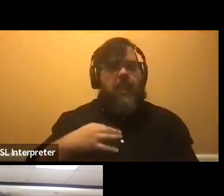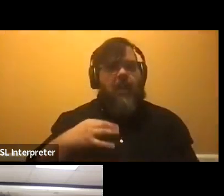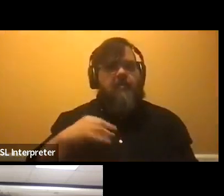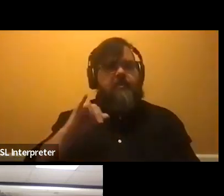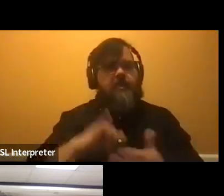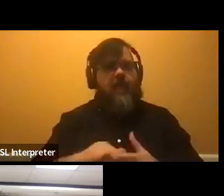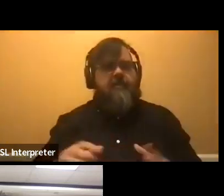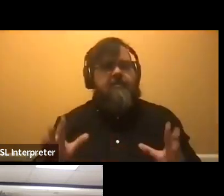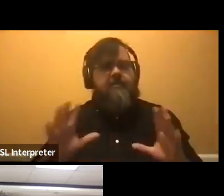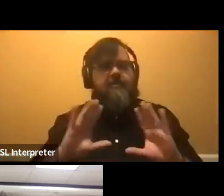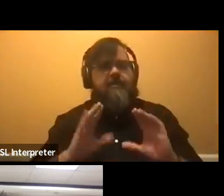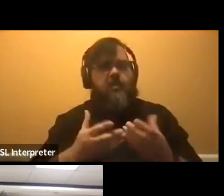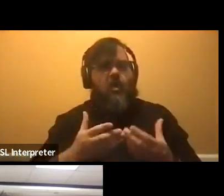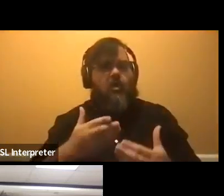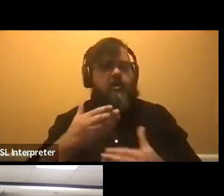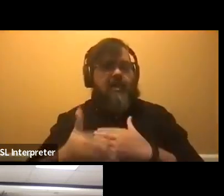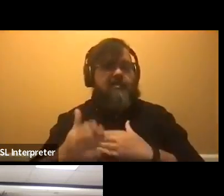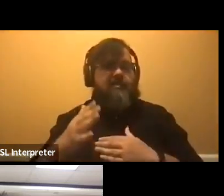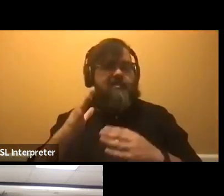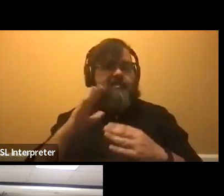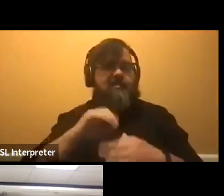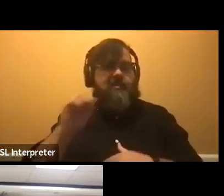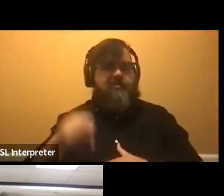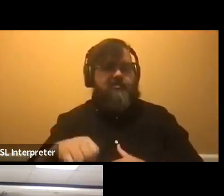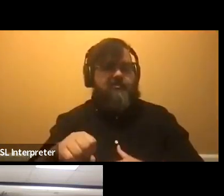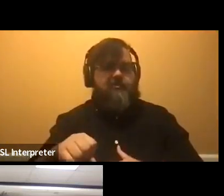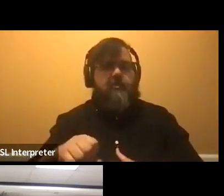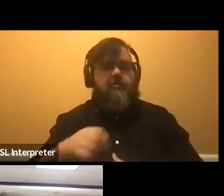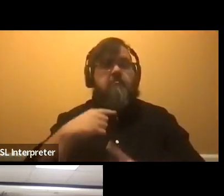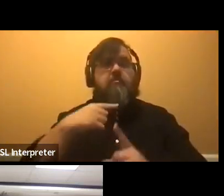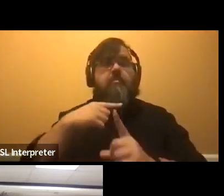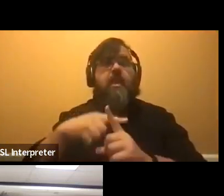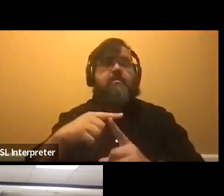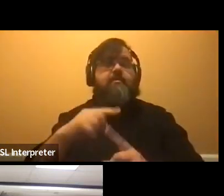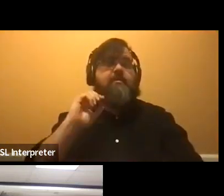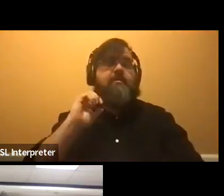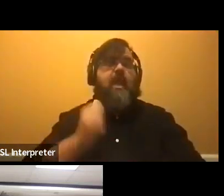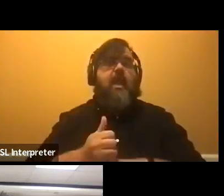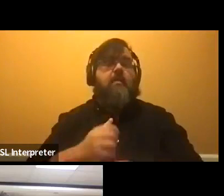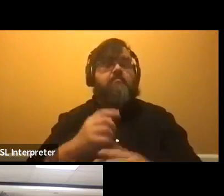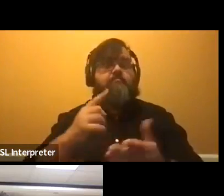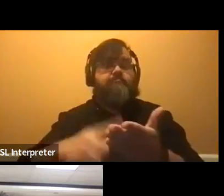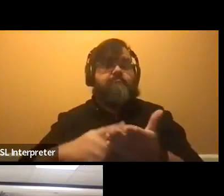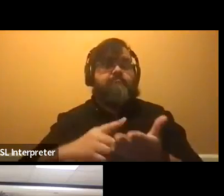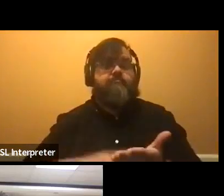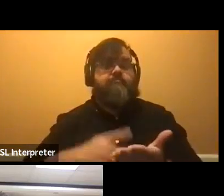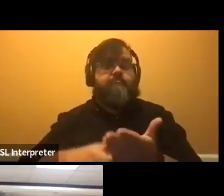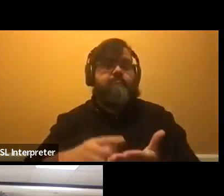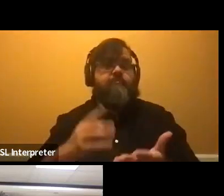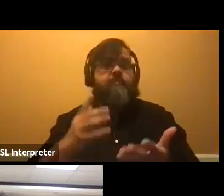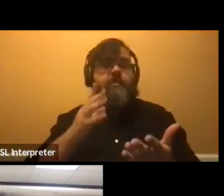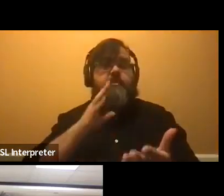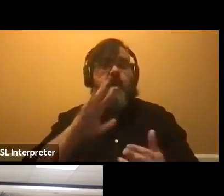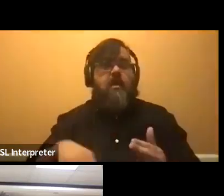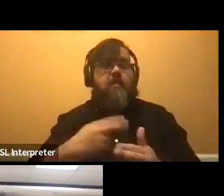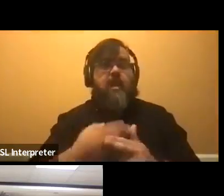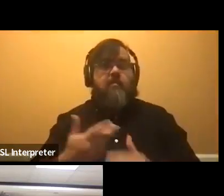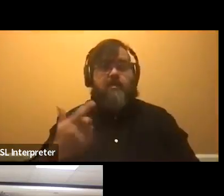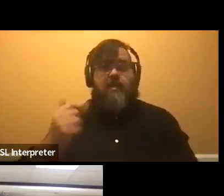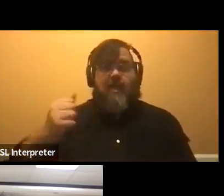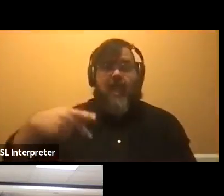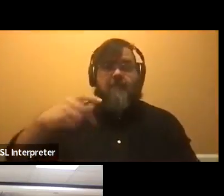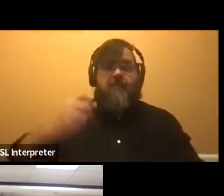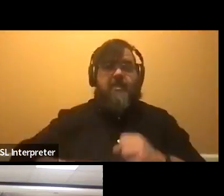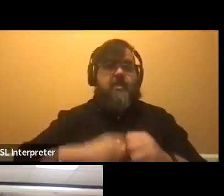um, as well as setting up a meeting with Bethany to talk about abroad opportunities after I graduated during my gap year. So,